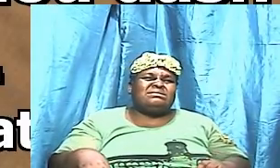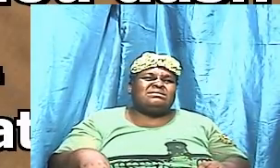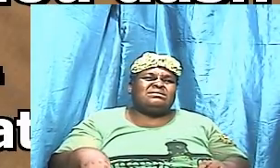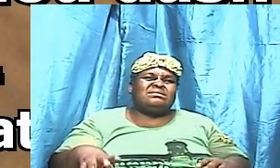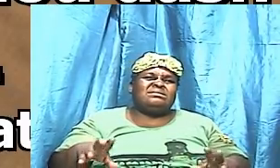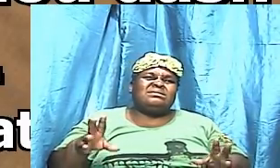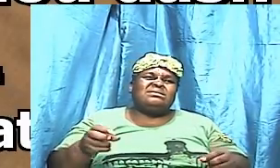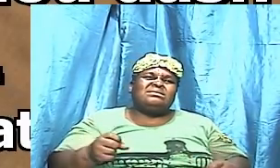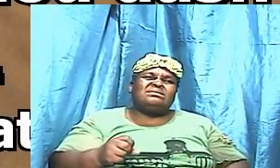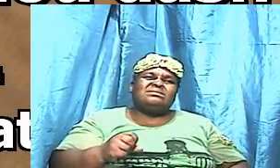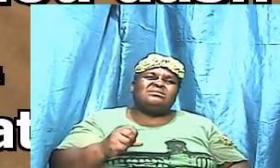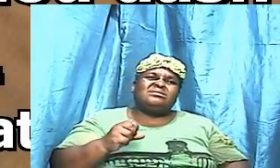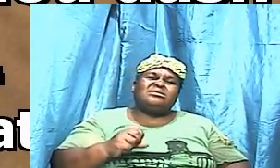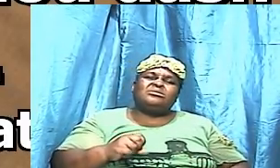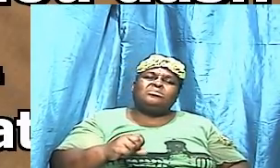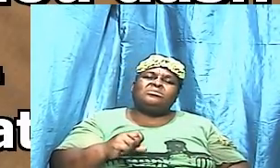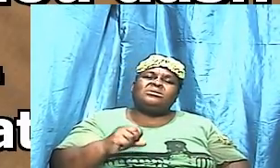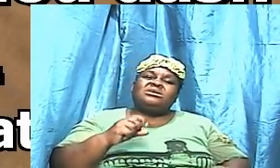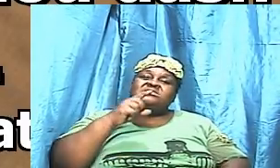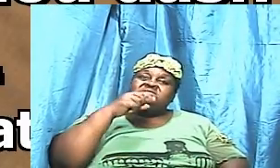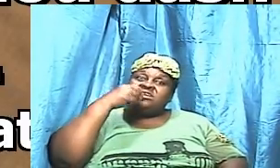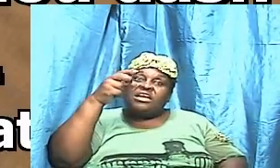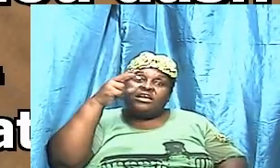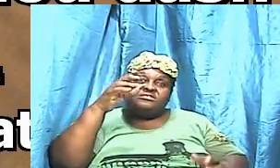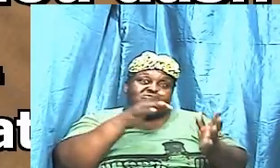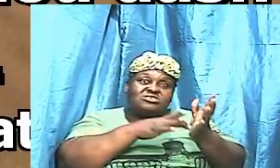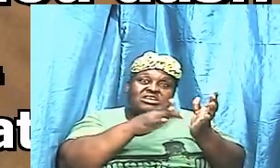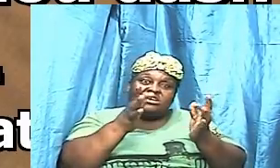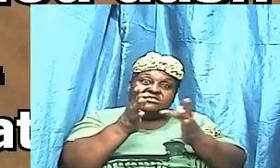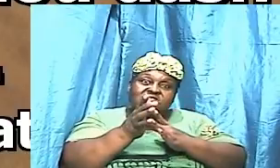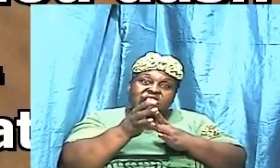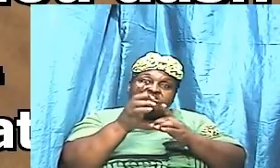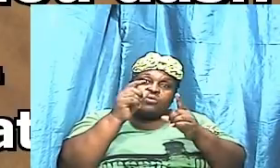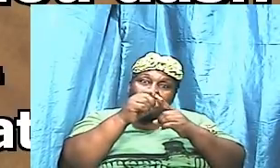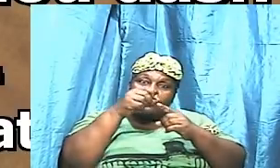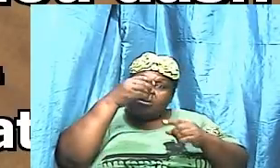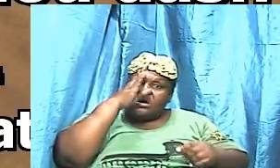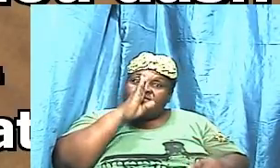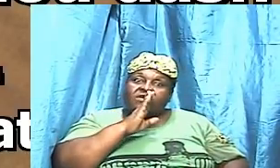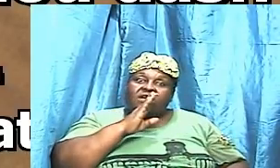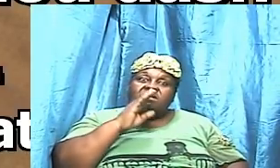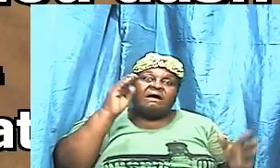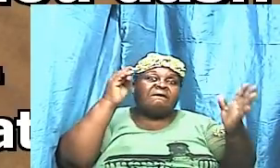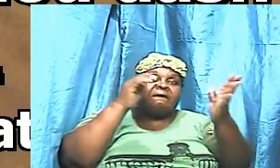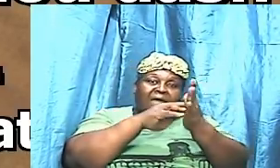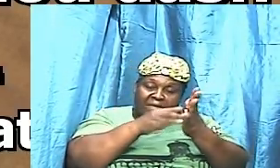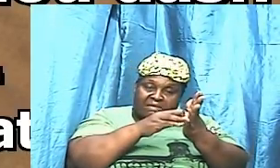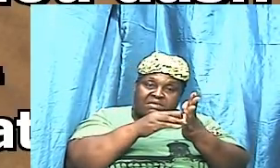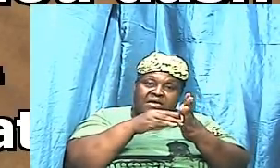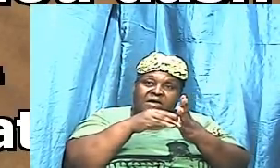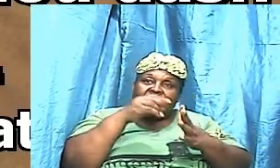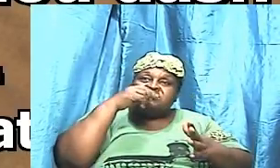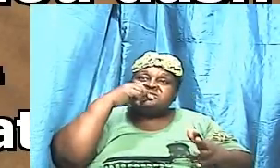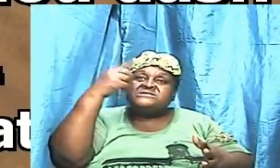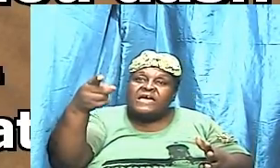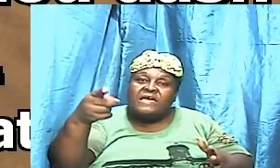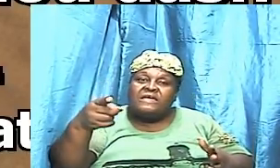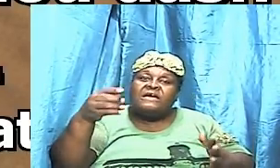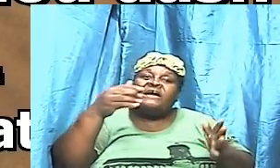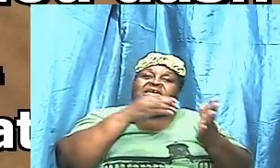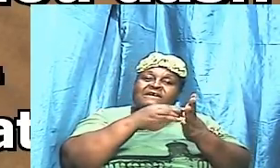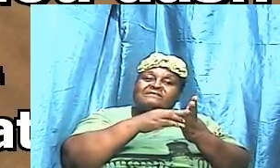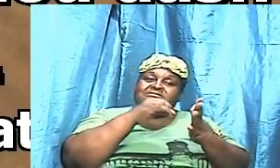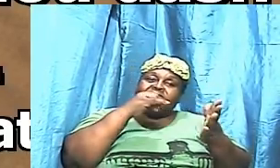right back to Jesus yes saying again it is written